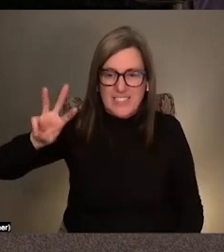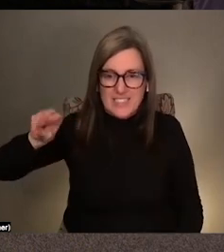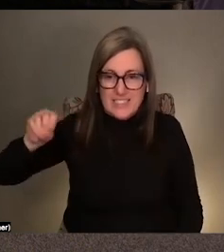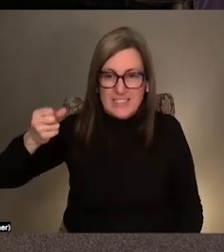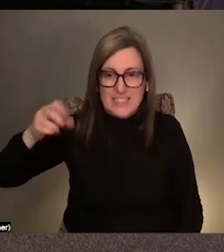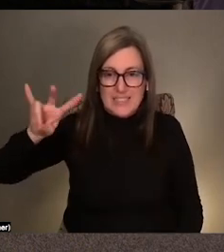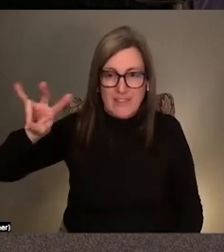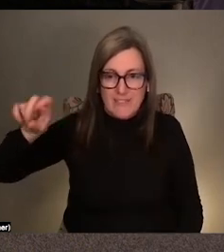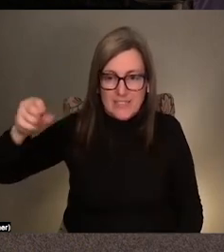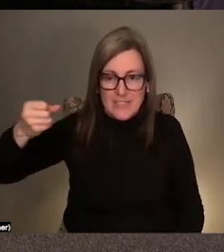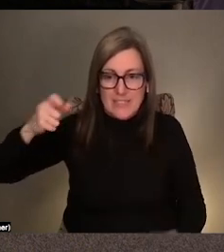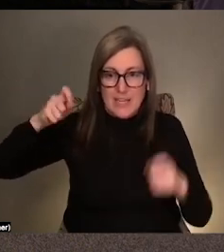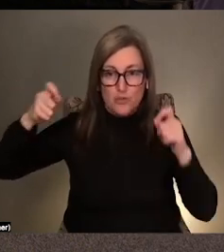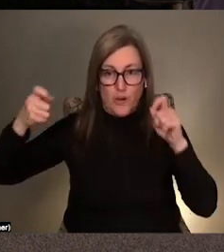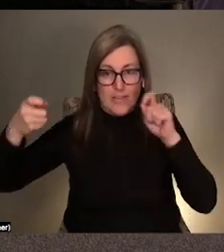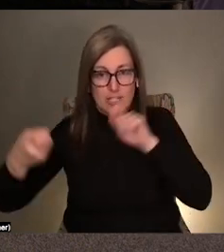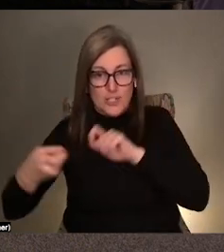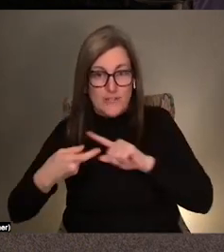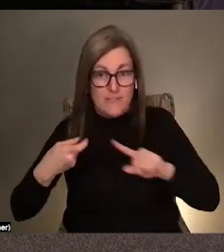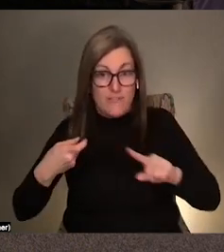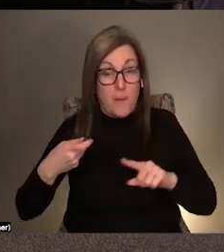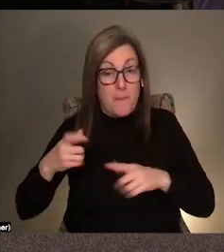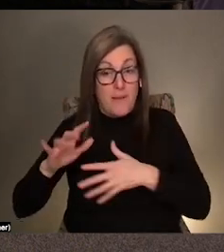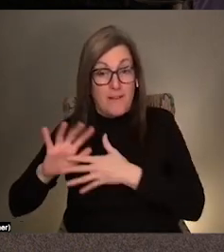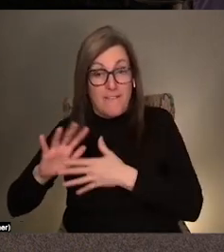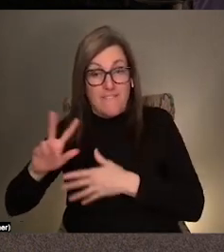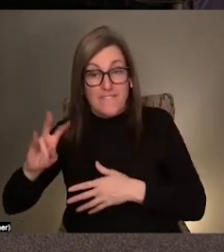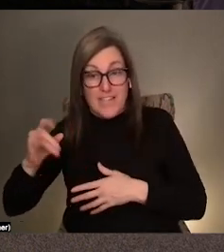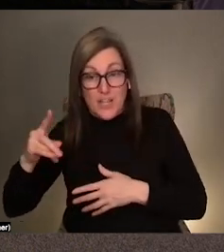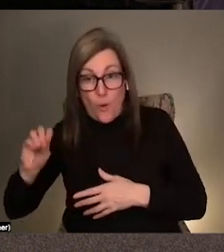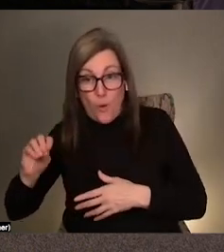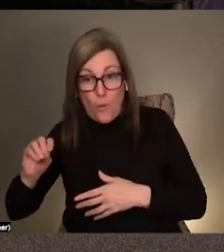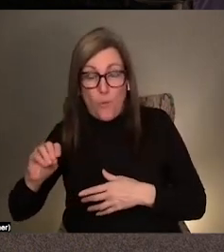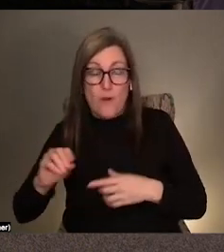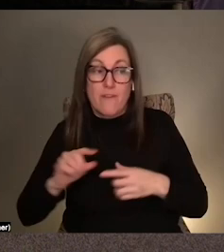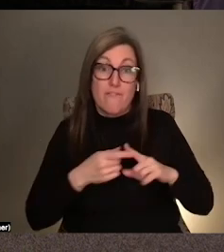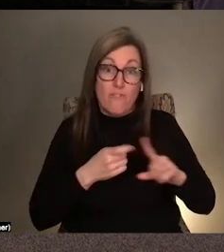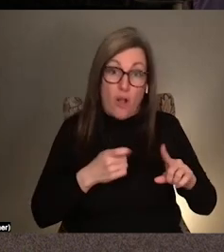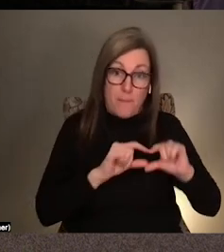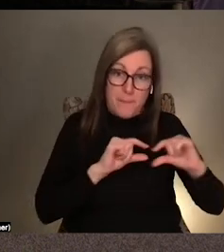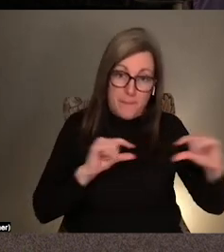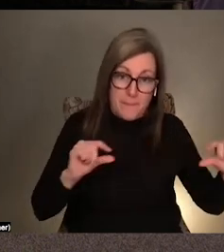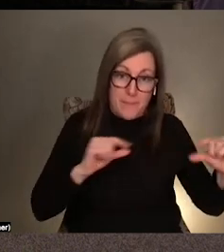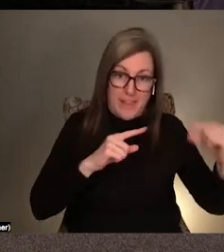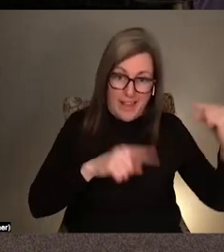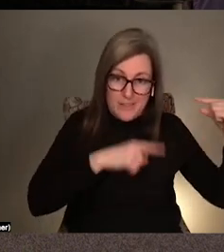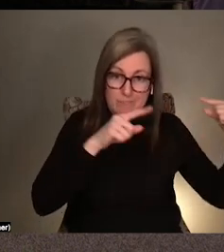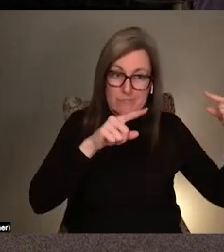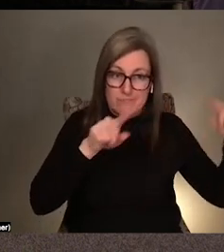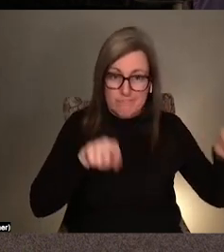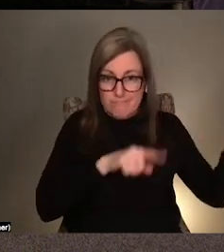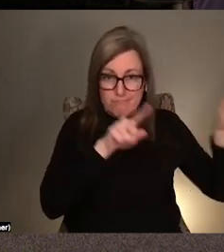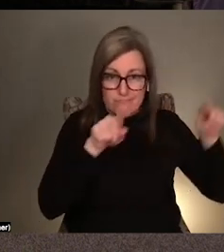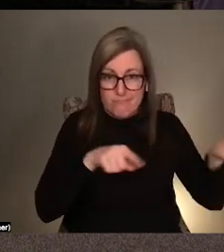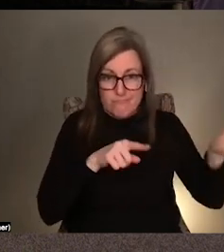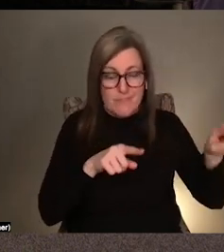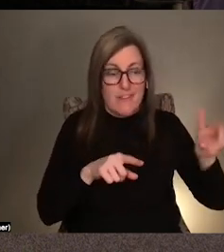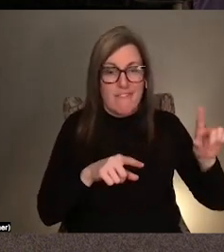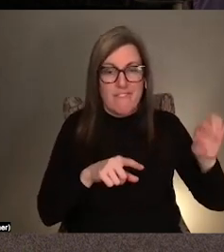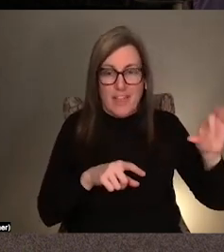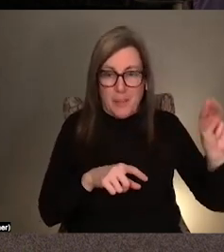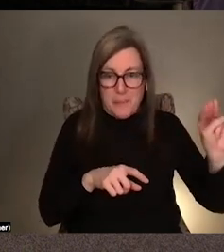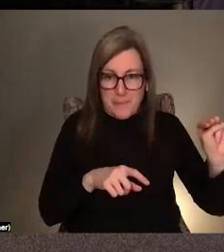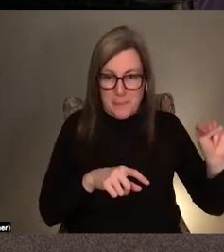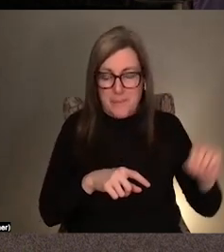transition to like video from film and how like video made art making or just like any kind of documentation